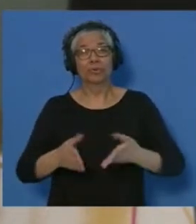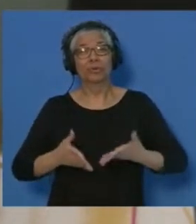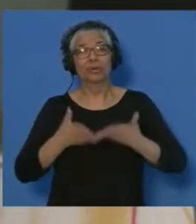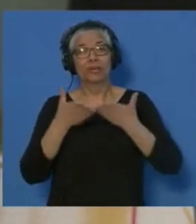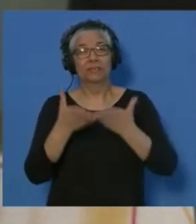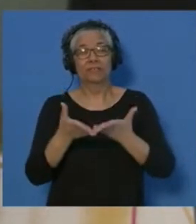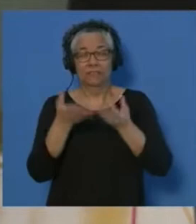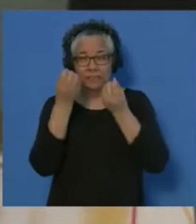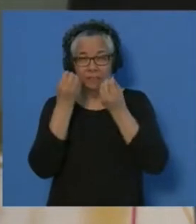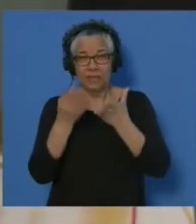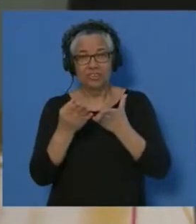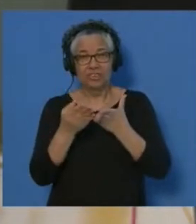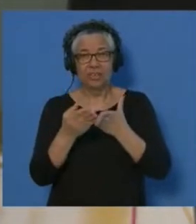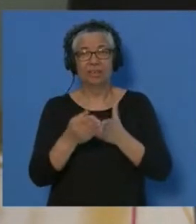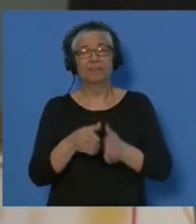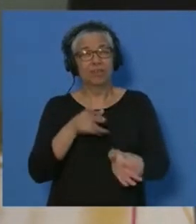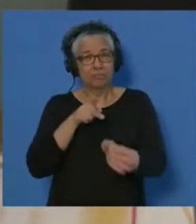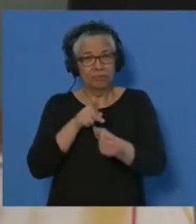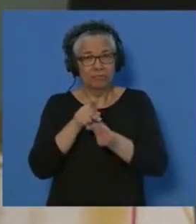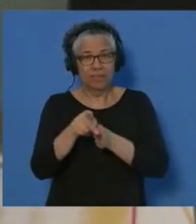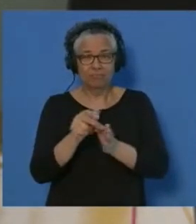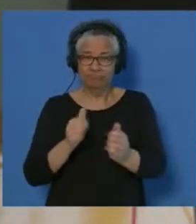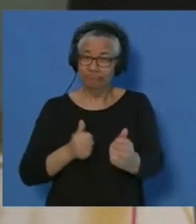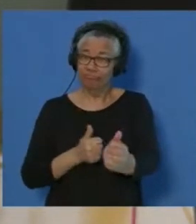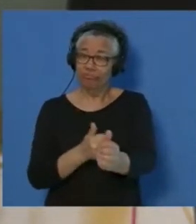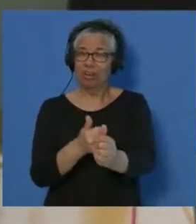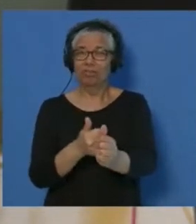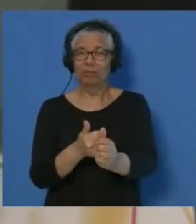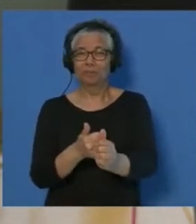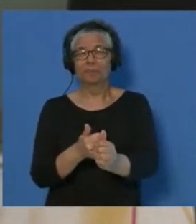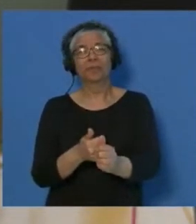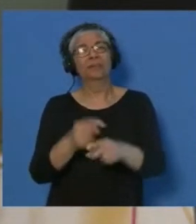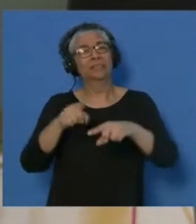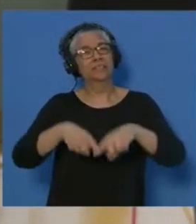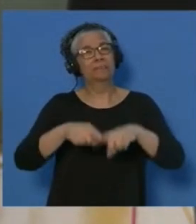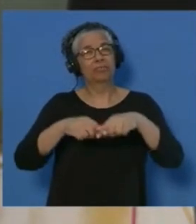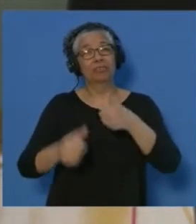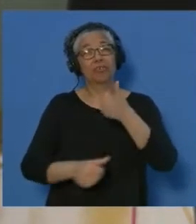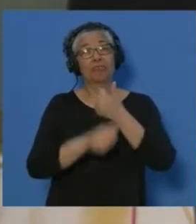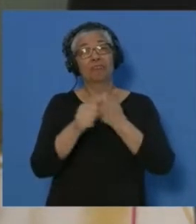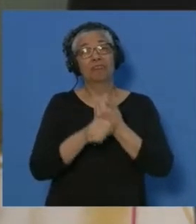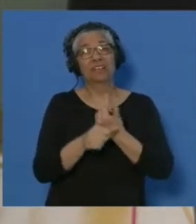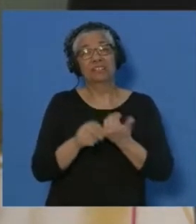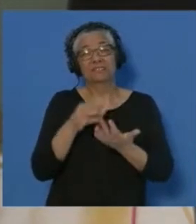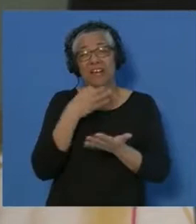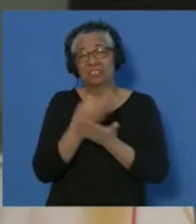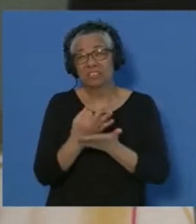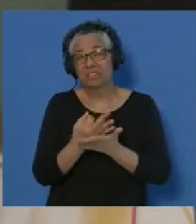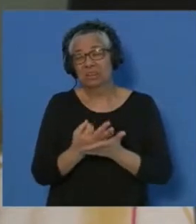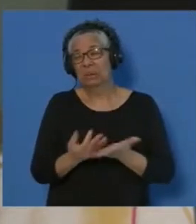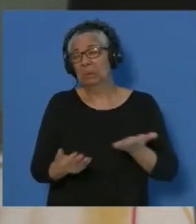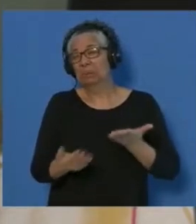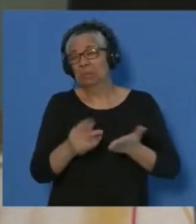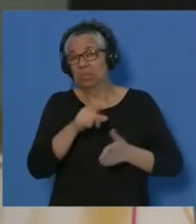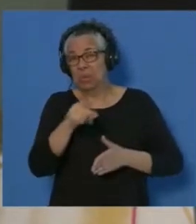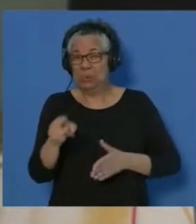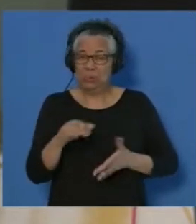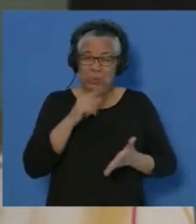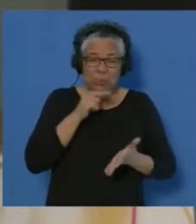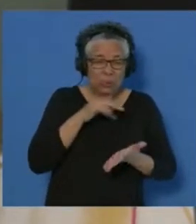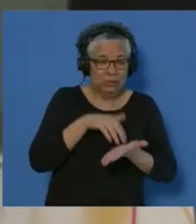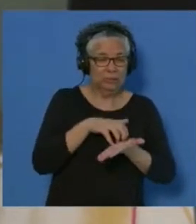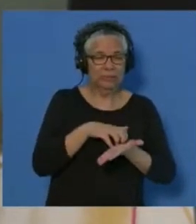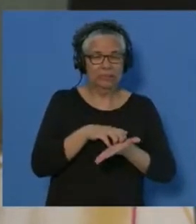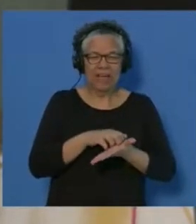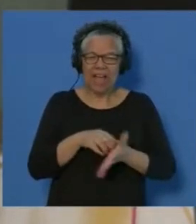follow-up by professionals based on various risk factors, such as those that are medically vulnerable, and track trends and gaps